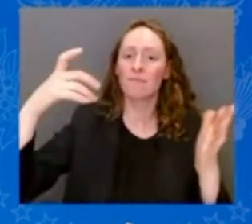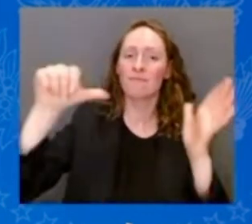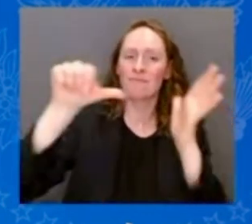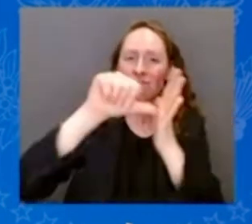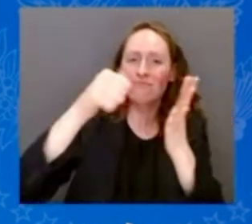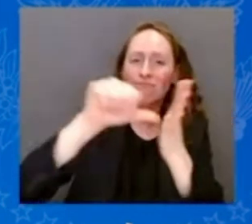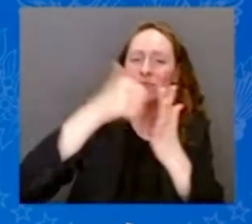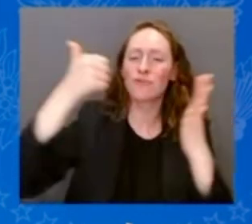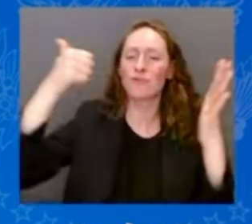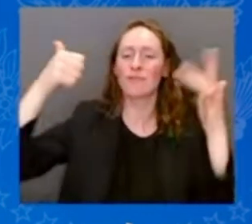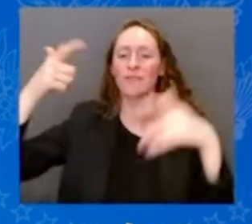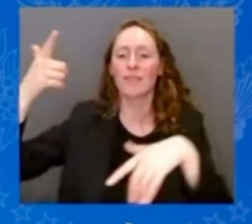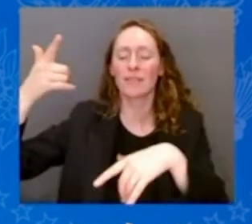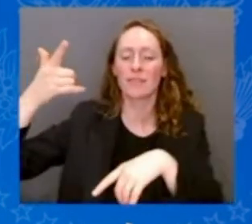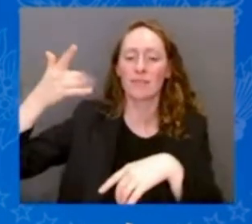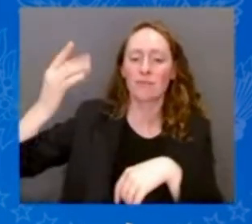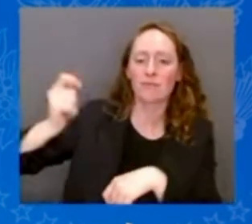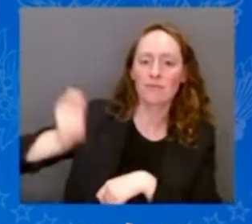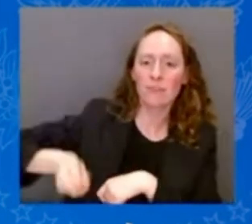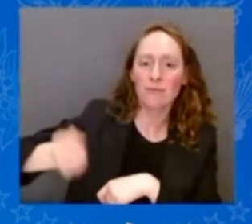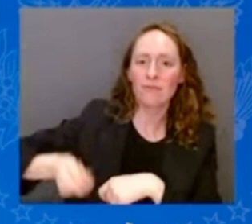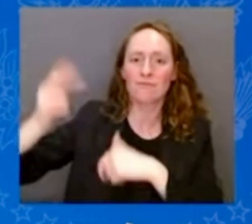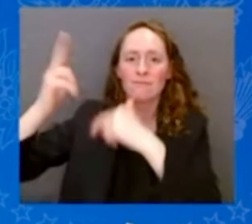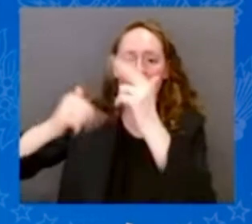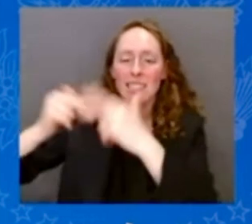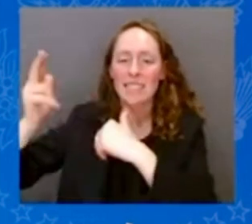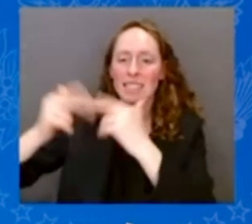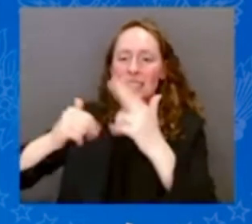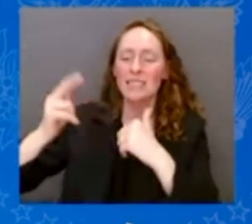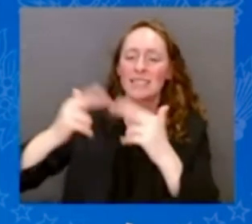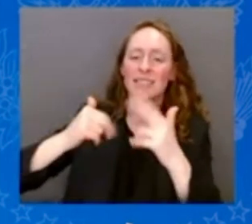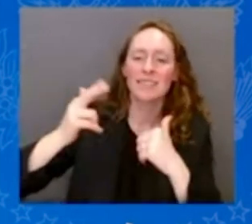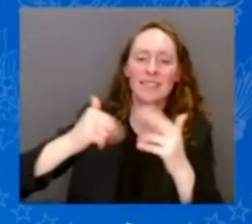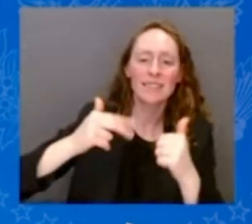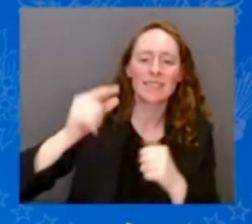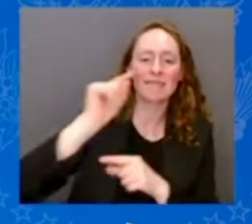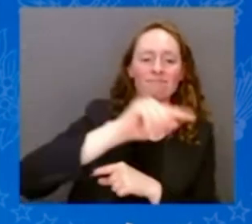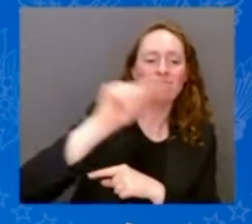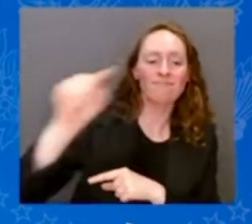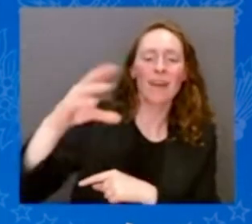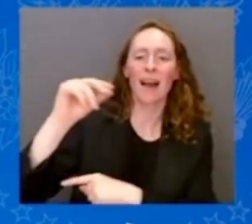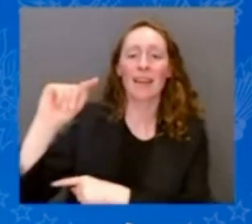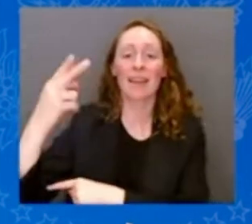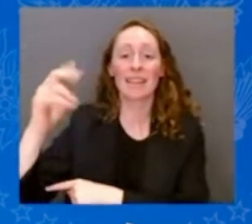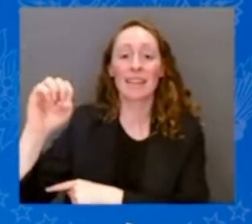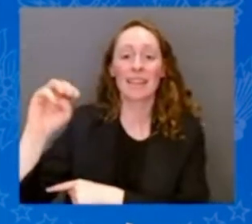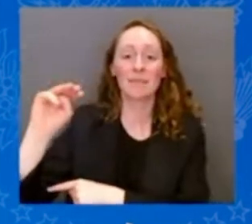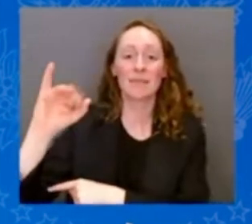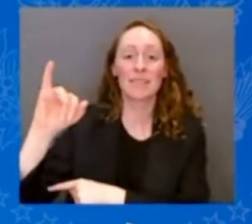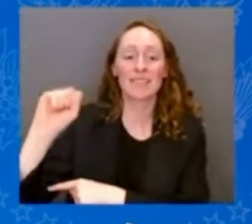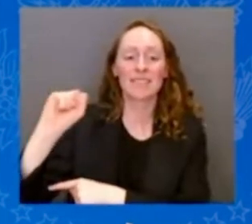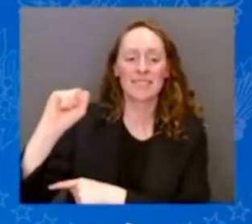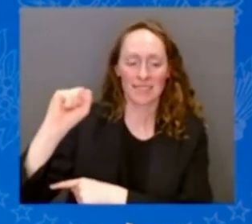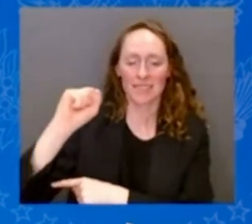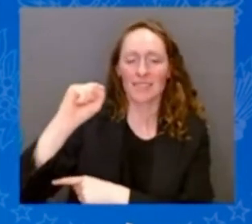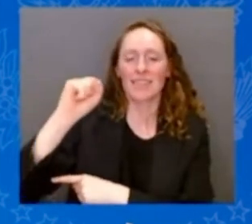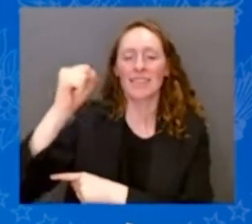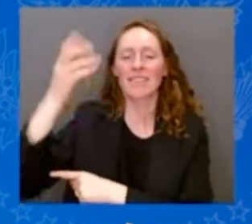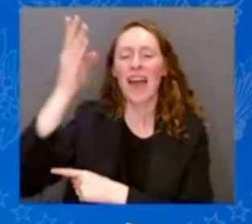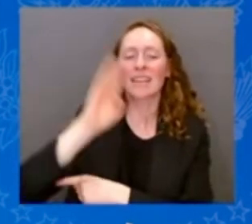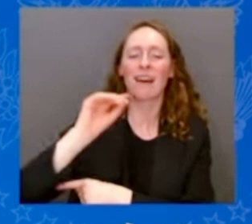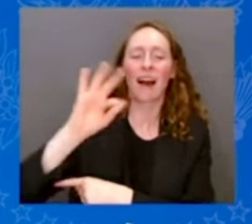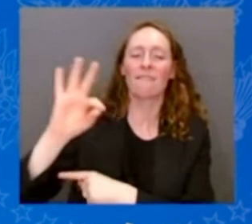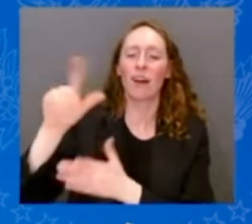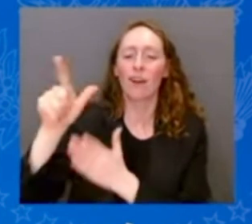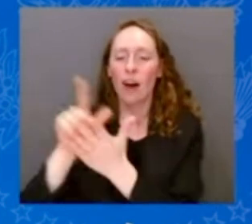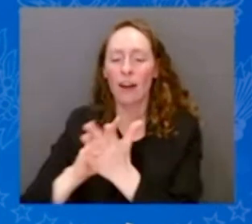the Greek goddess of law of justice, of law and justice. And more than that, we feel it in our nation's soul because they